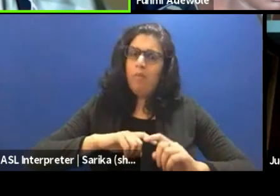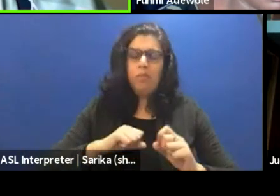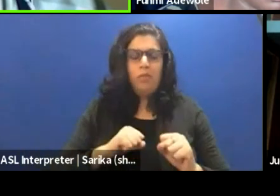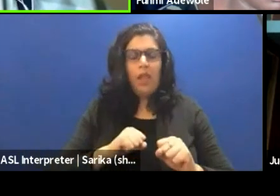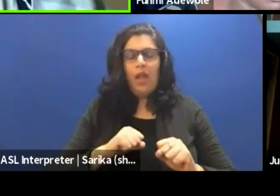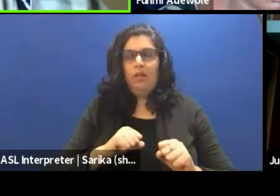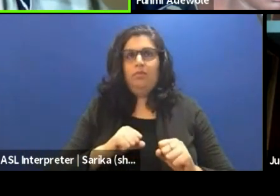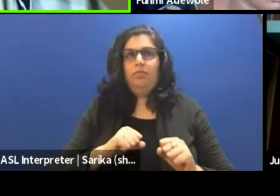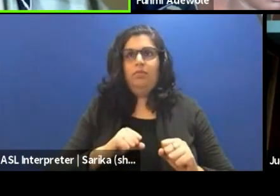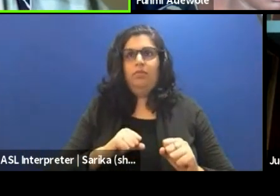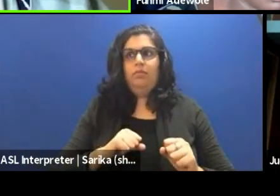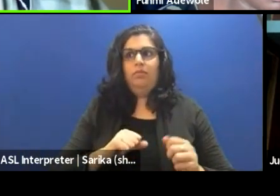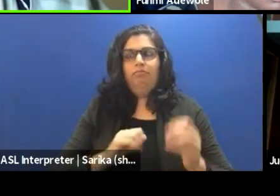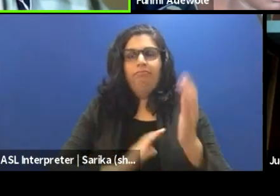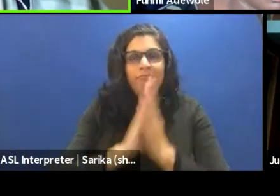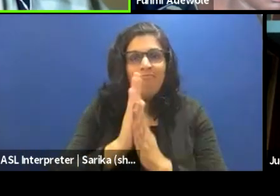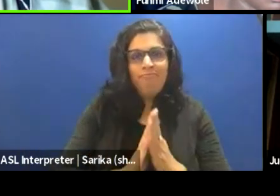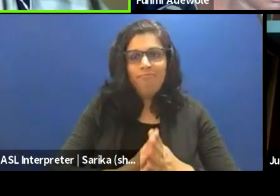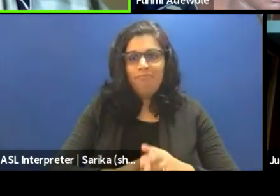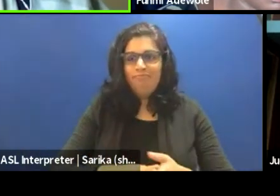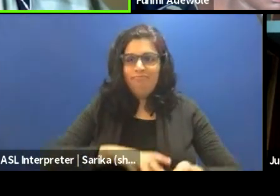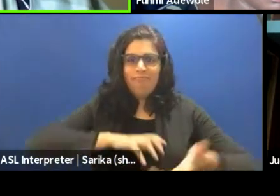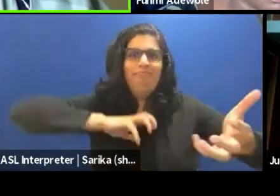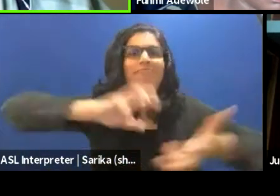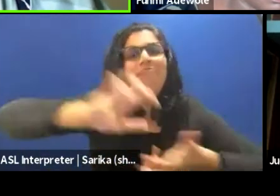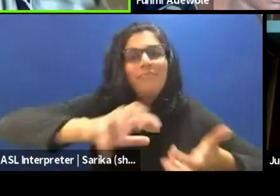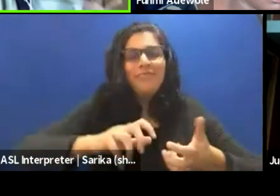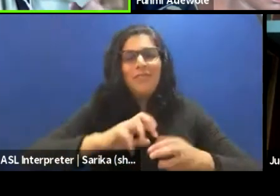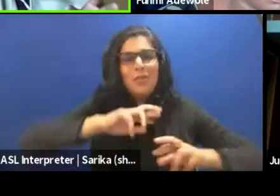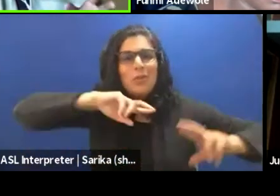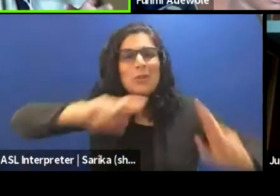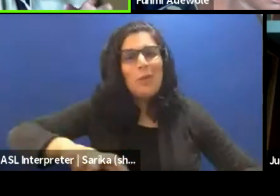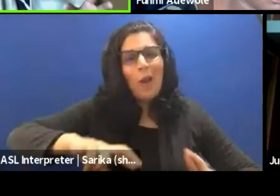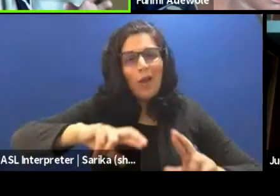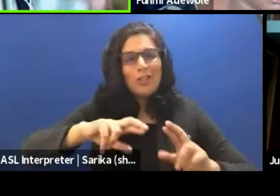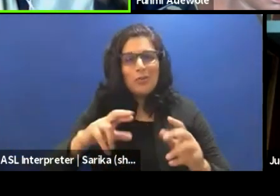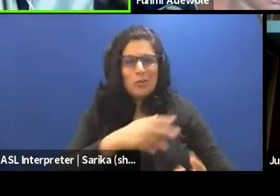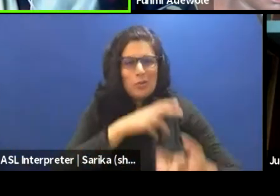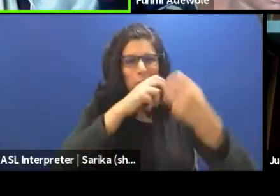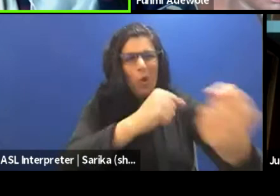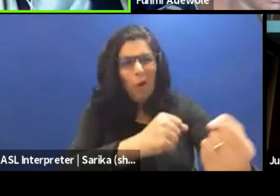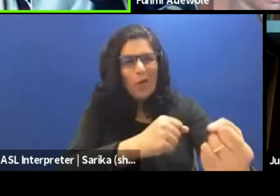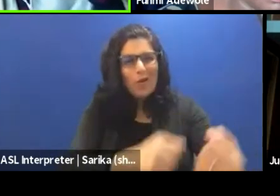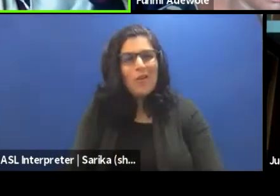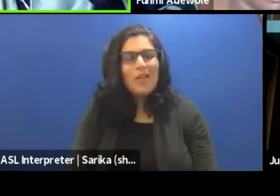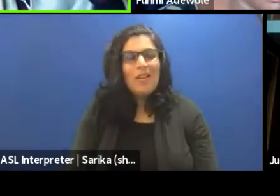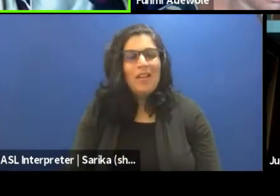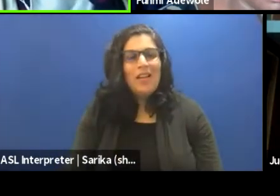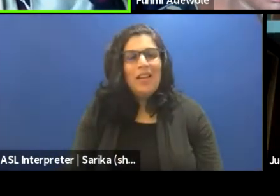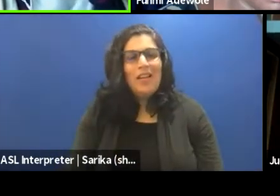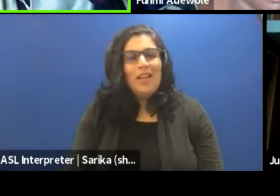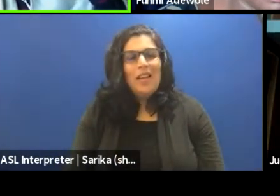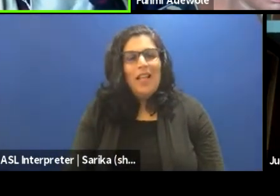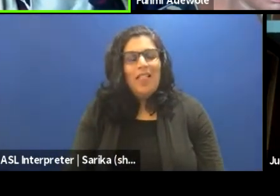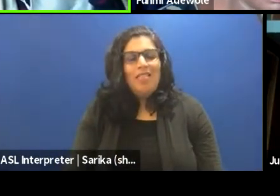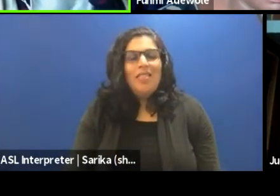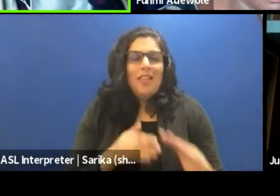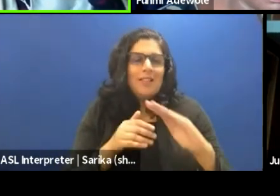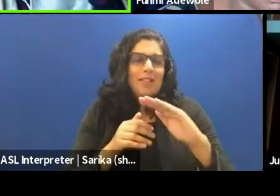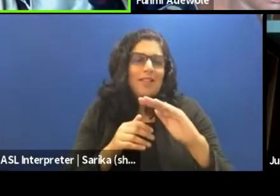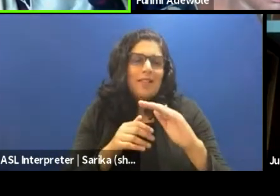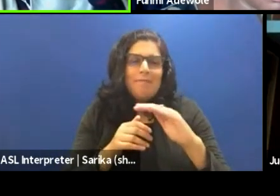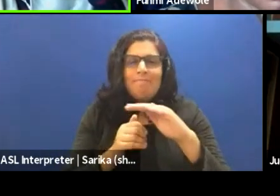bigger. And, and, and in that sort of way, the clandestine themes